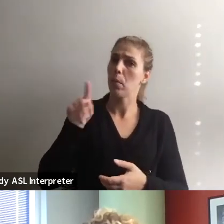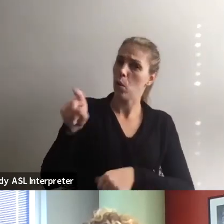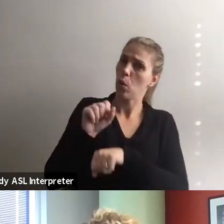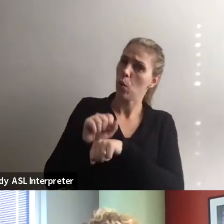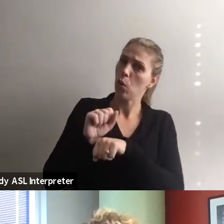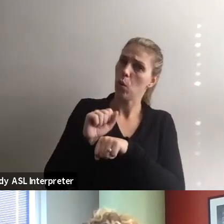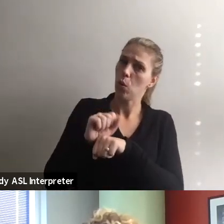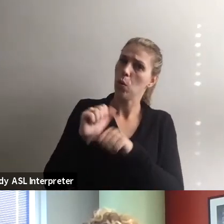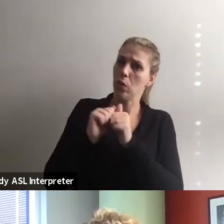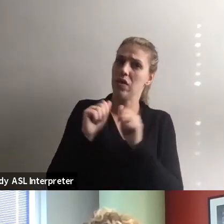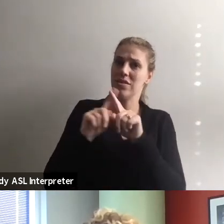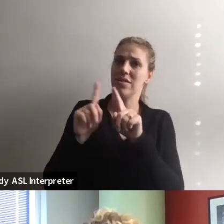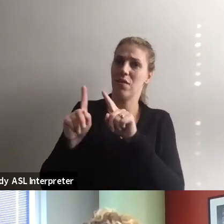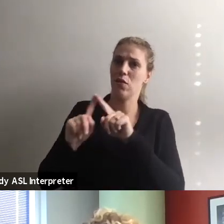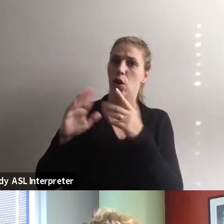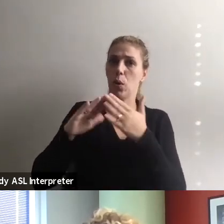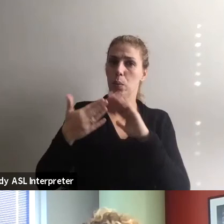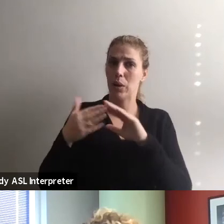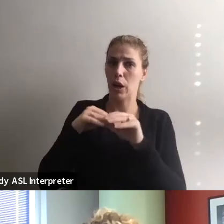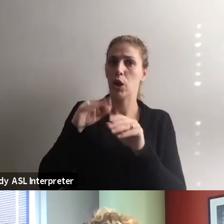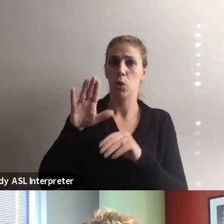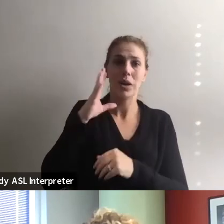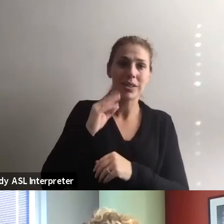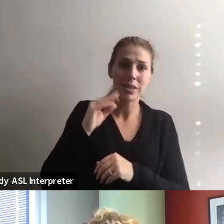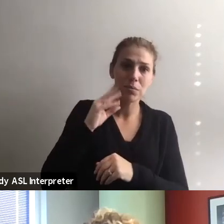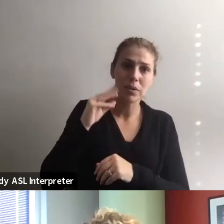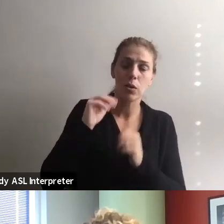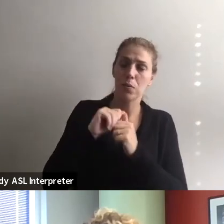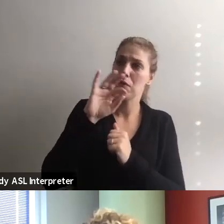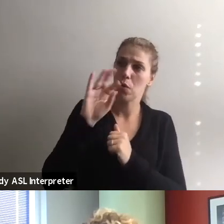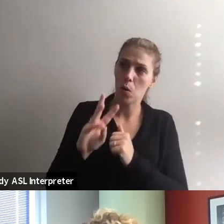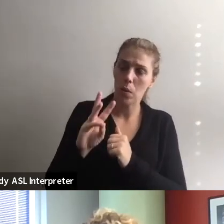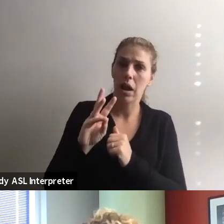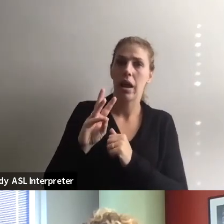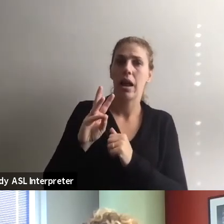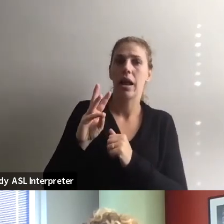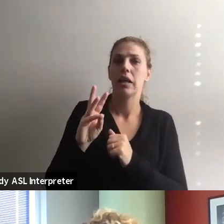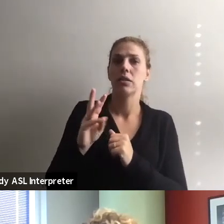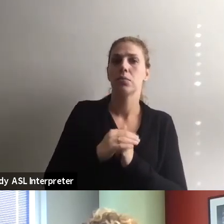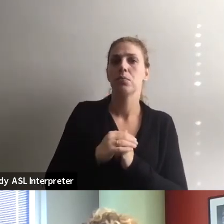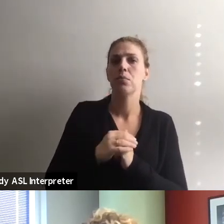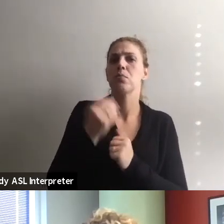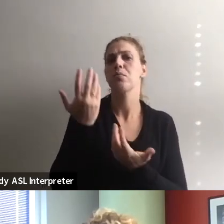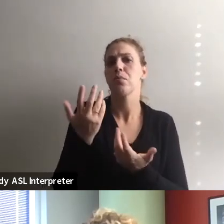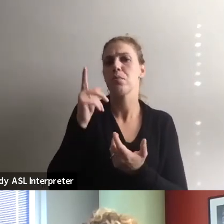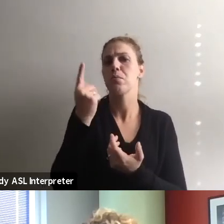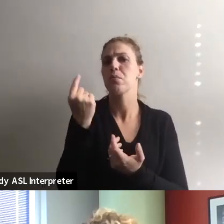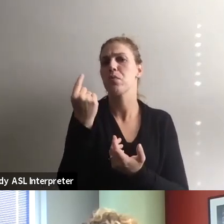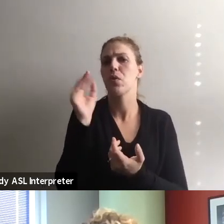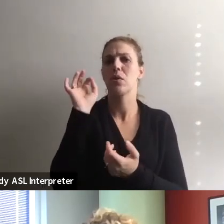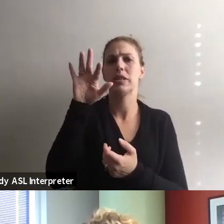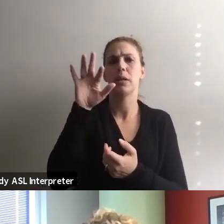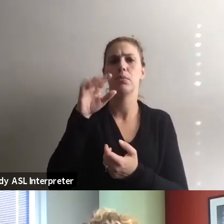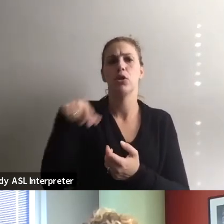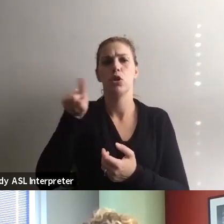lot of different communities in your experience with Fort Wayne and working with the city. What would tips that